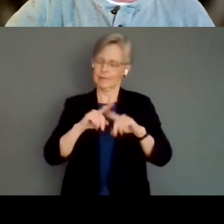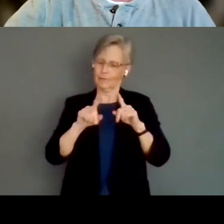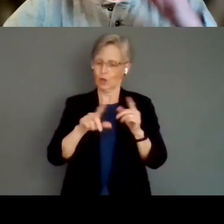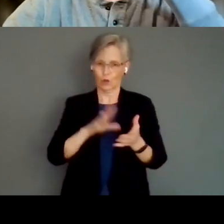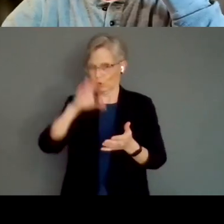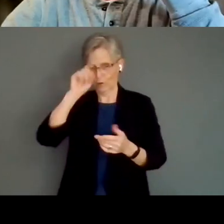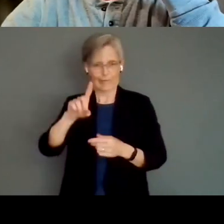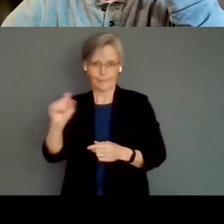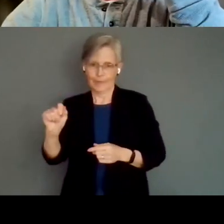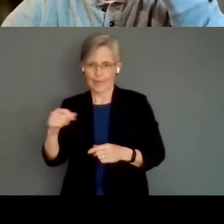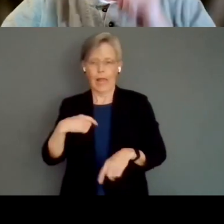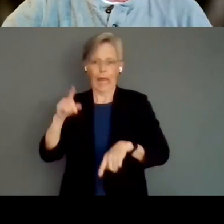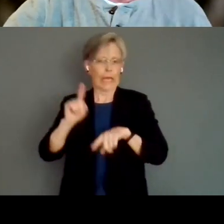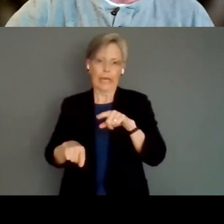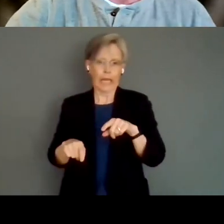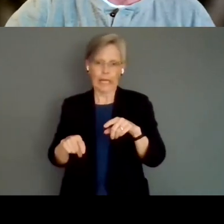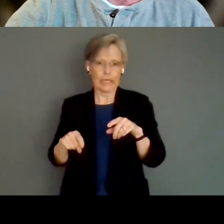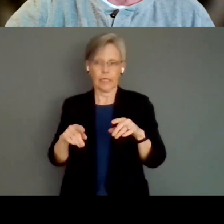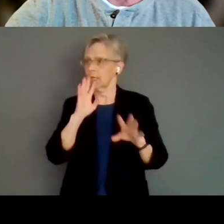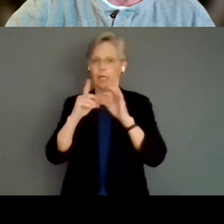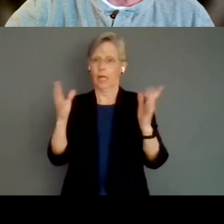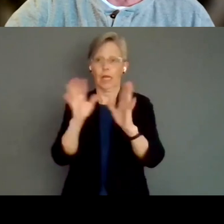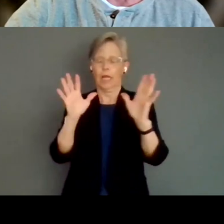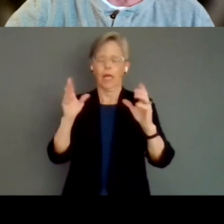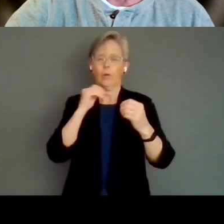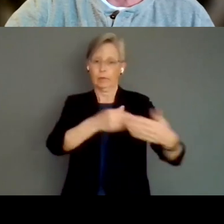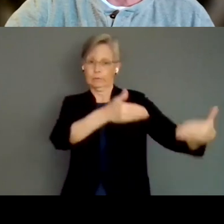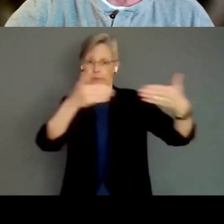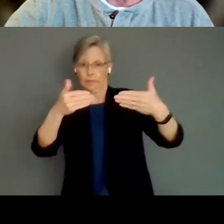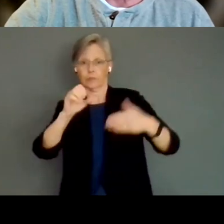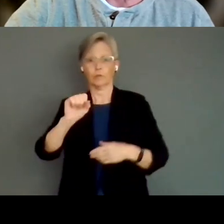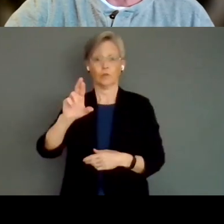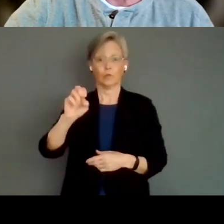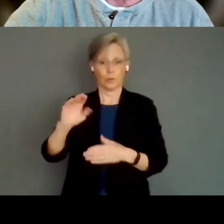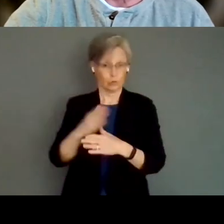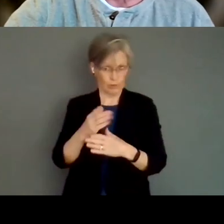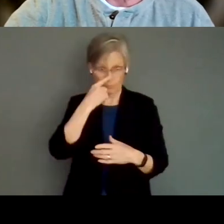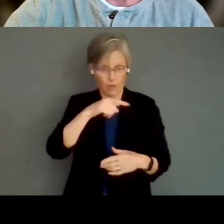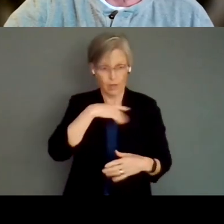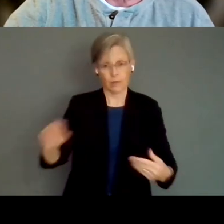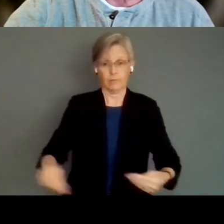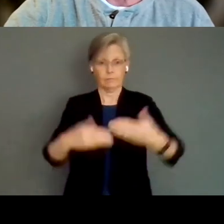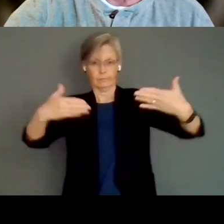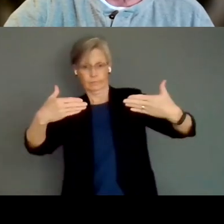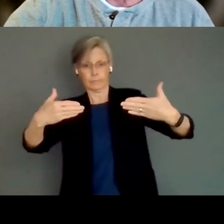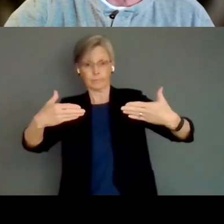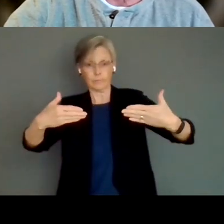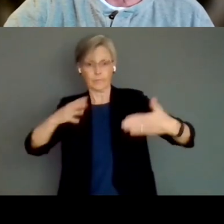will not be able to provide this presentation otherwise. So if it's okay, everybody's okay, I'm going to start sharing the screen now.